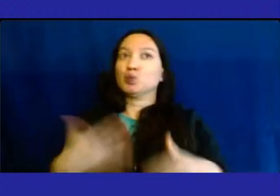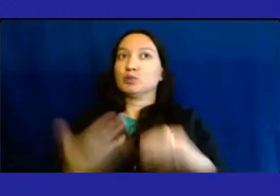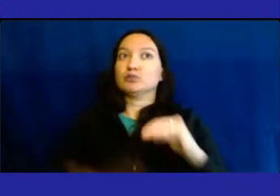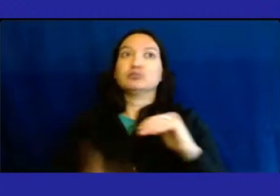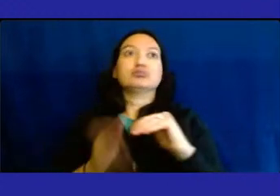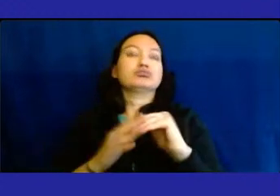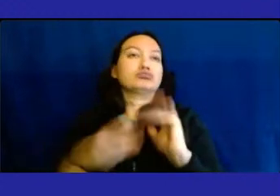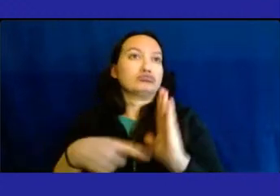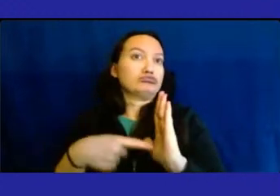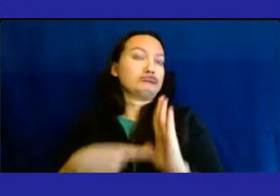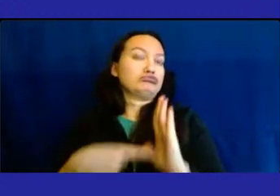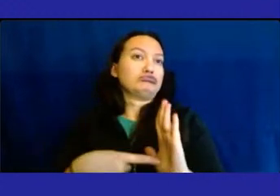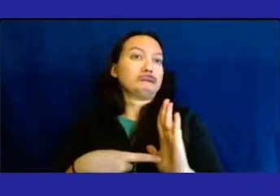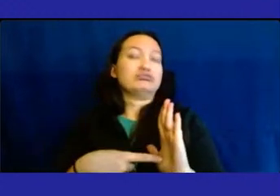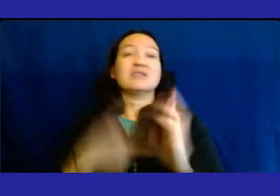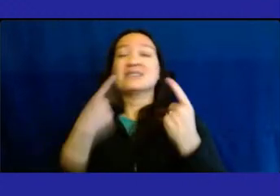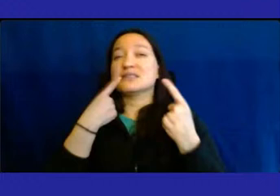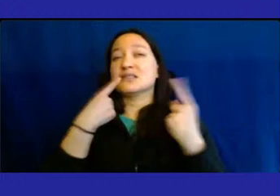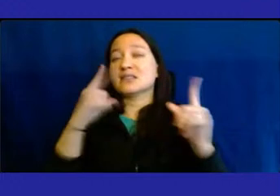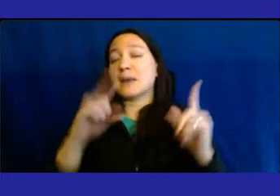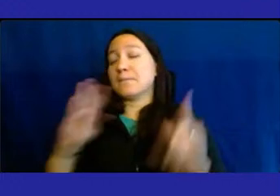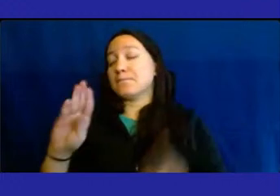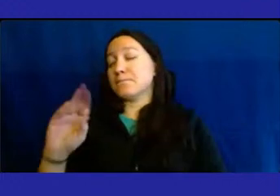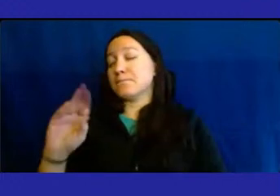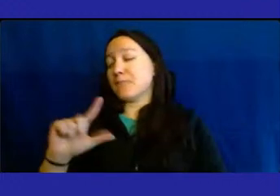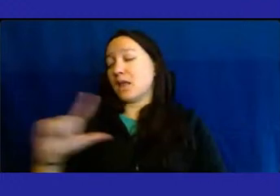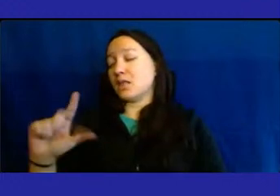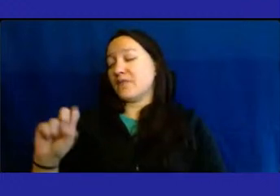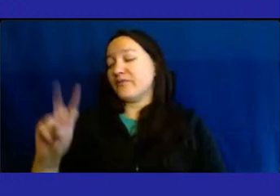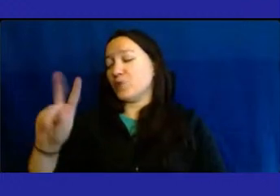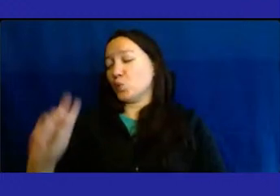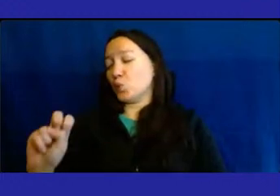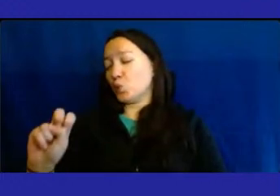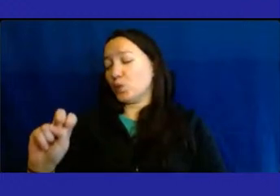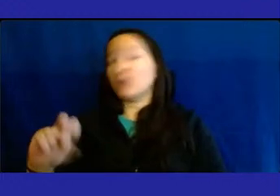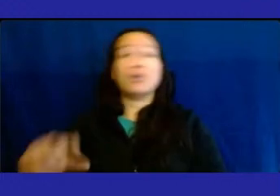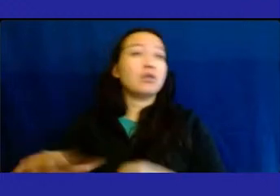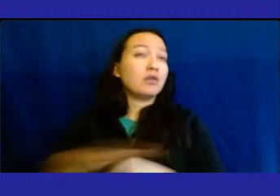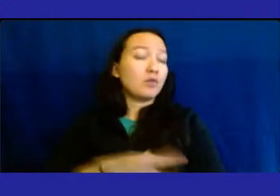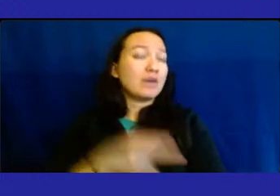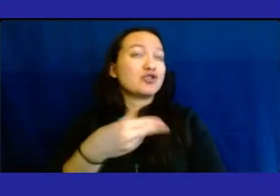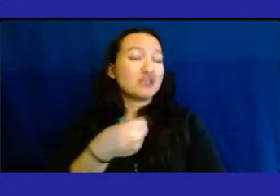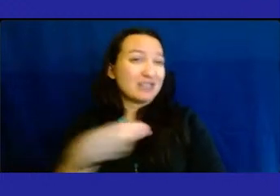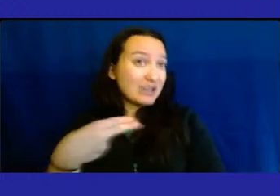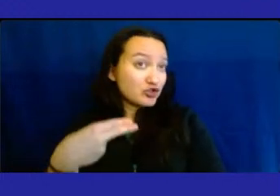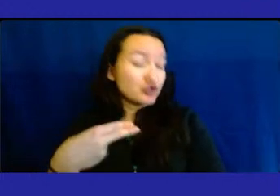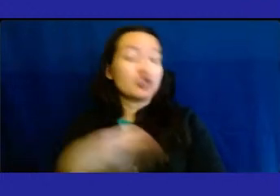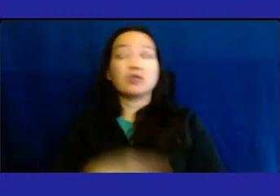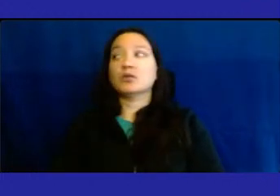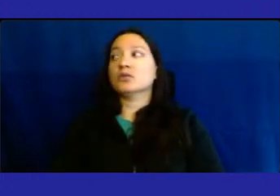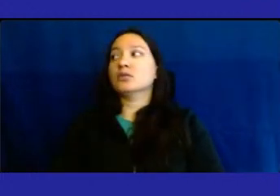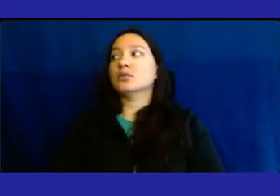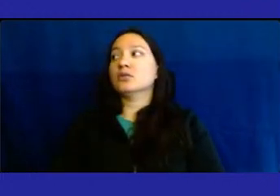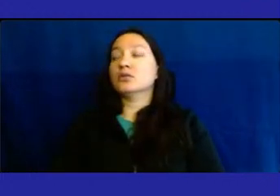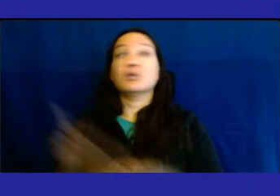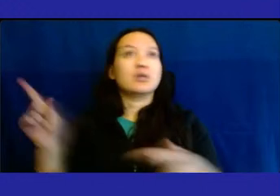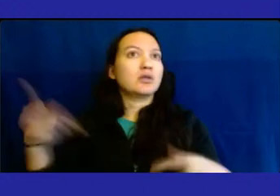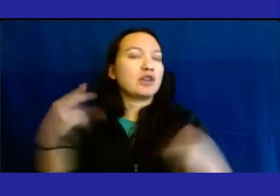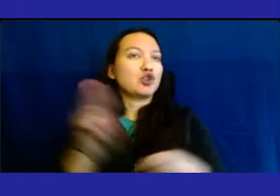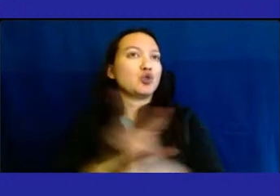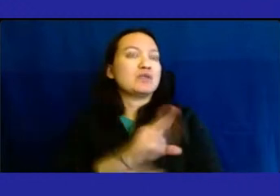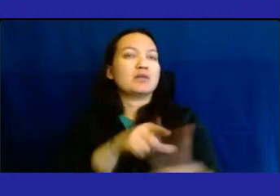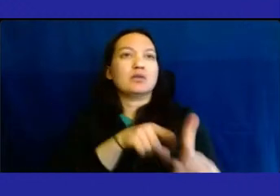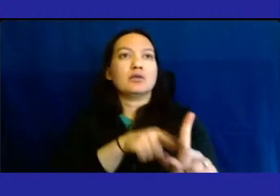a sign of the success of Bellevue. It's a sign of the success of the entire health and hospitals, because we've been using Bellevue